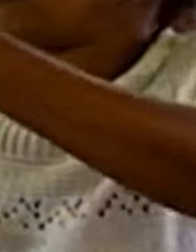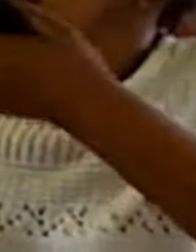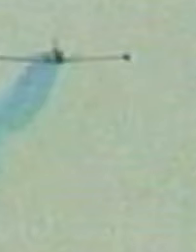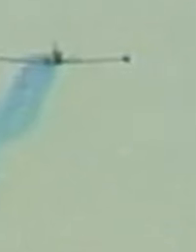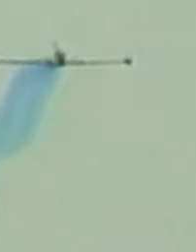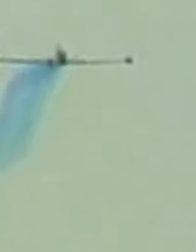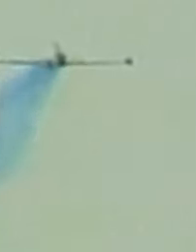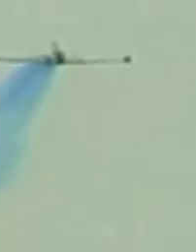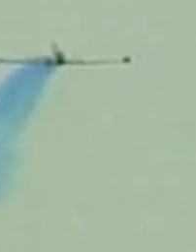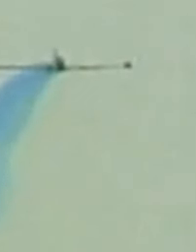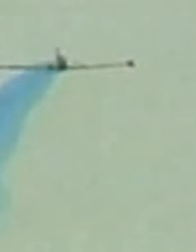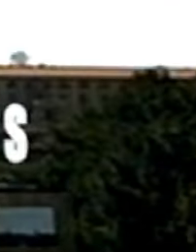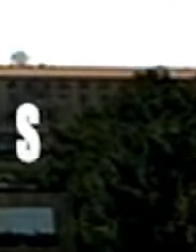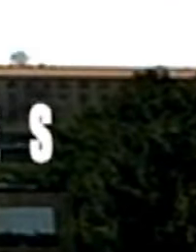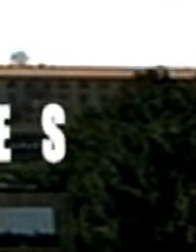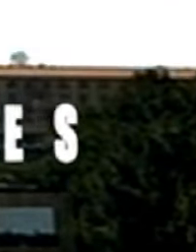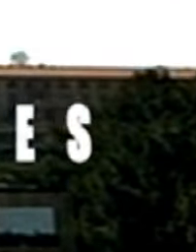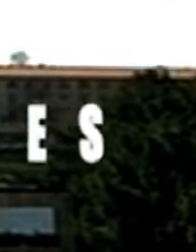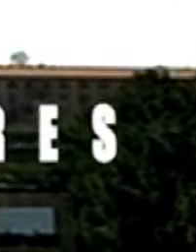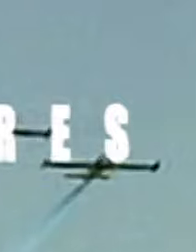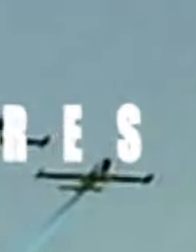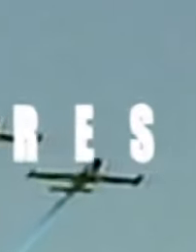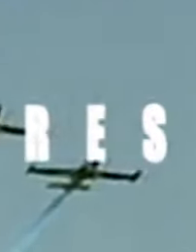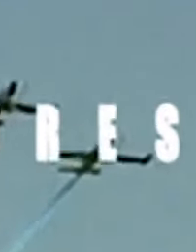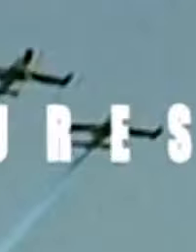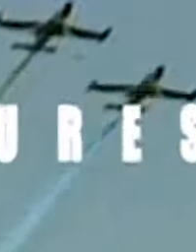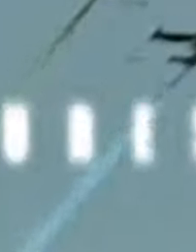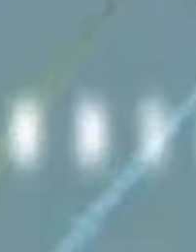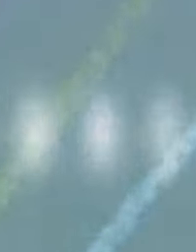We are here today. We her democracy matures.